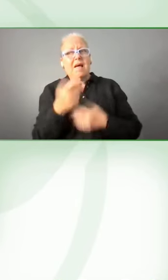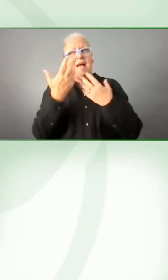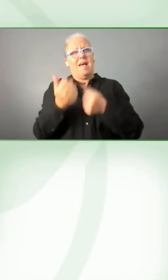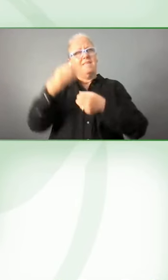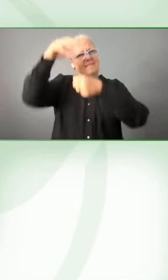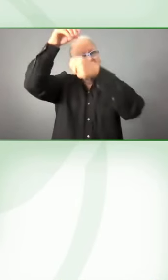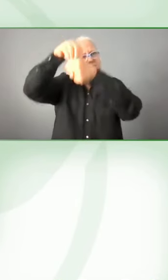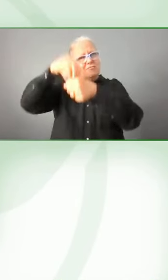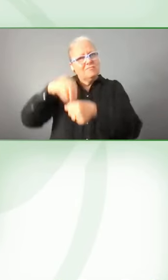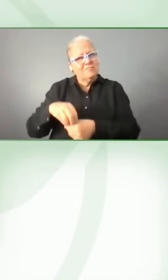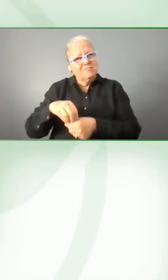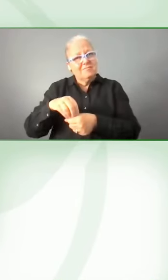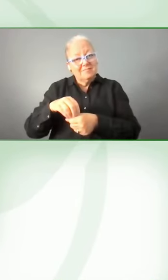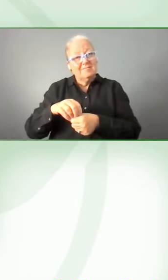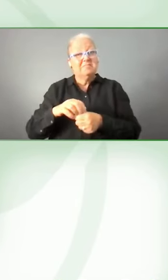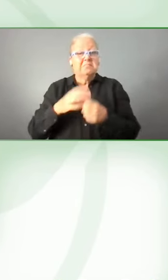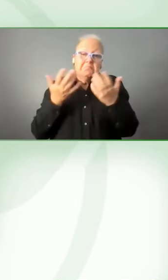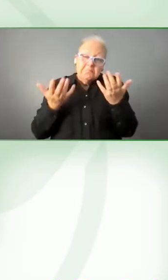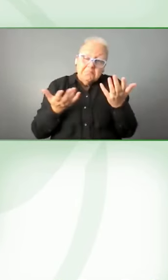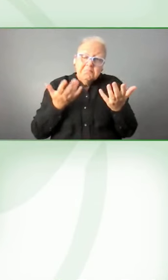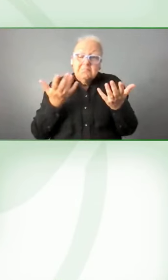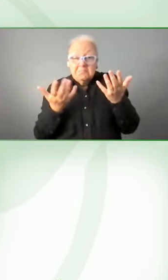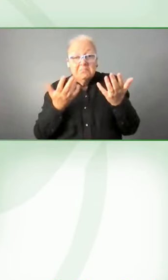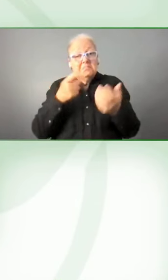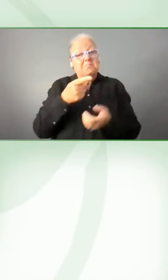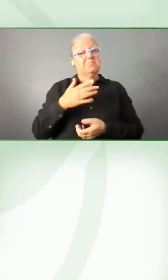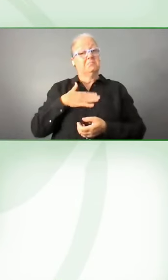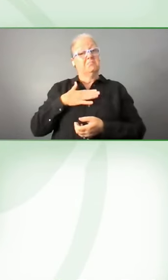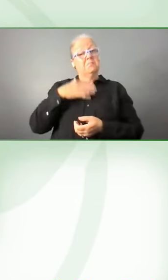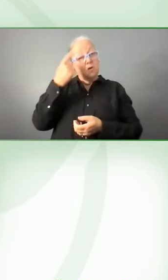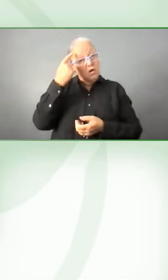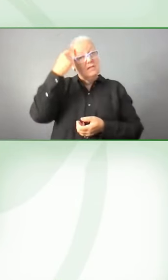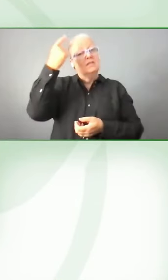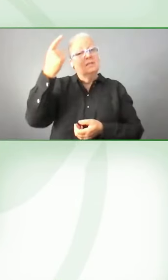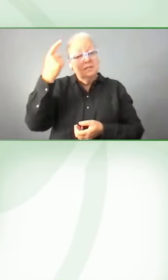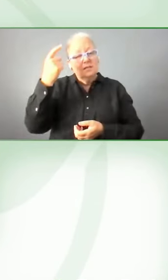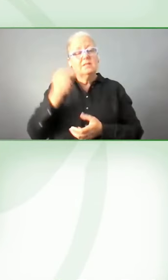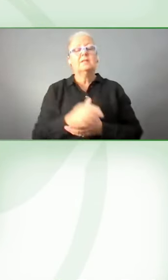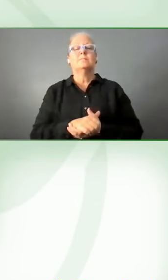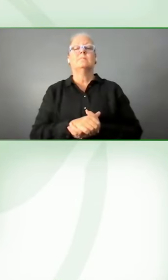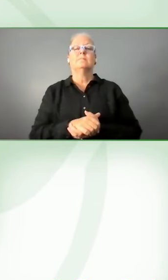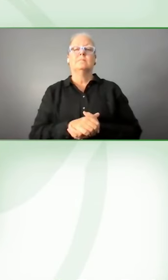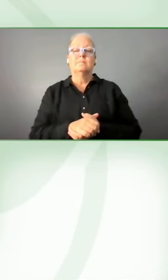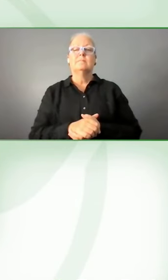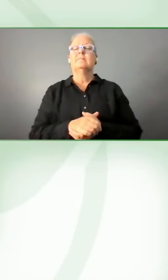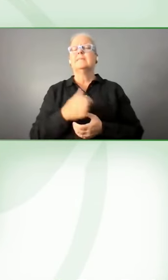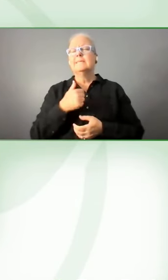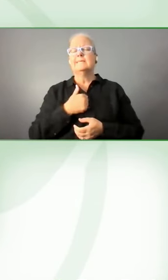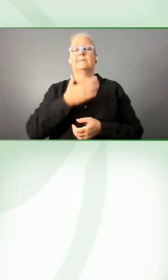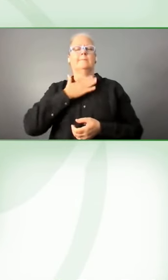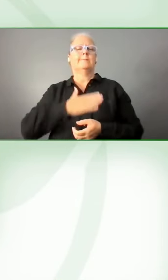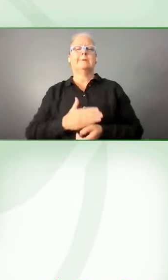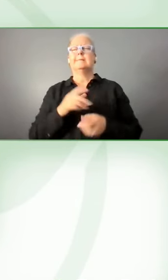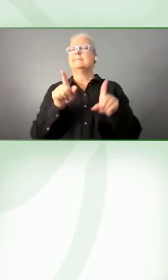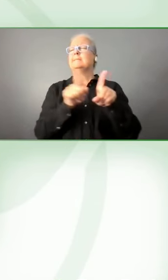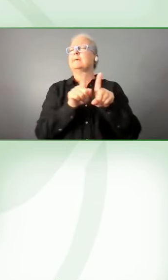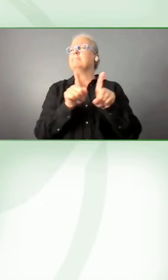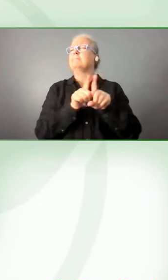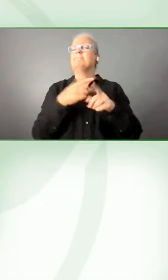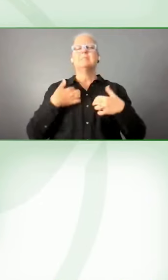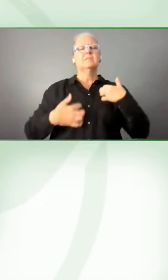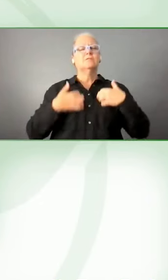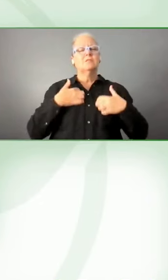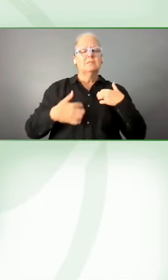an idea that we have. We are, of course, interested in creating new cooperation